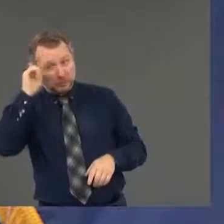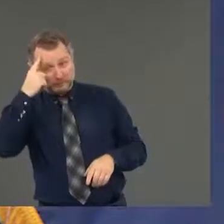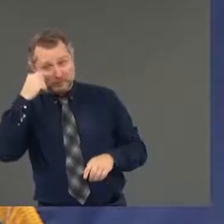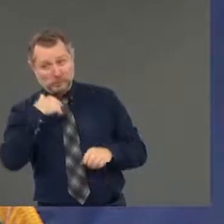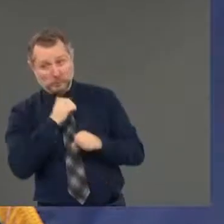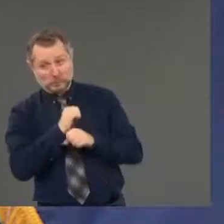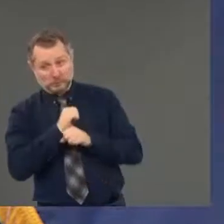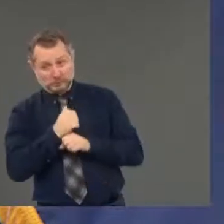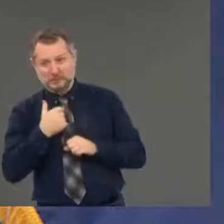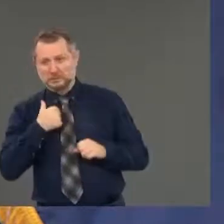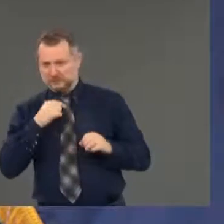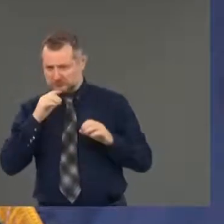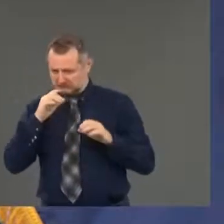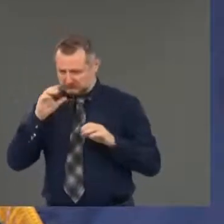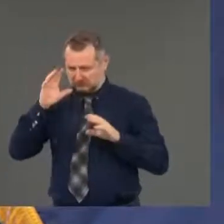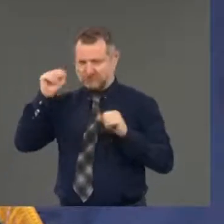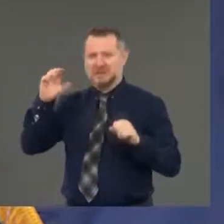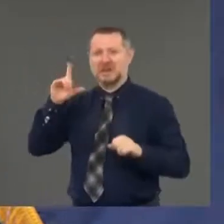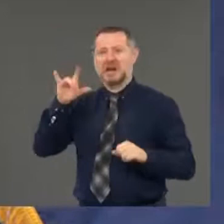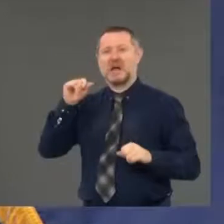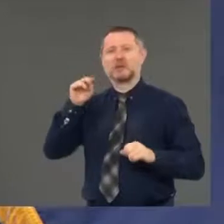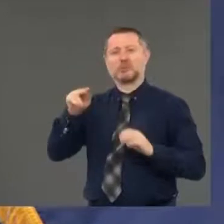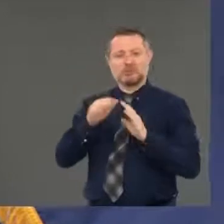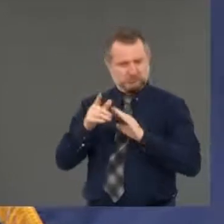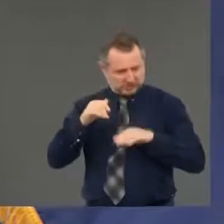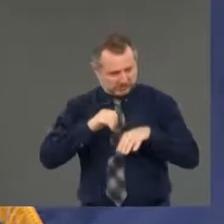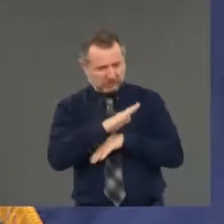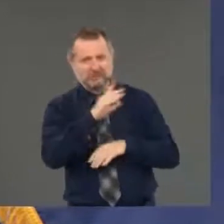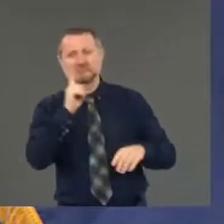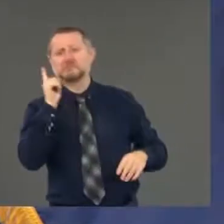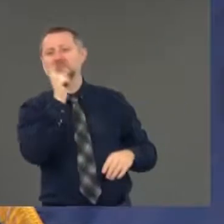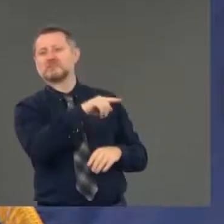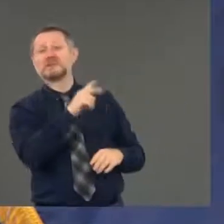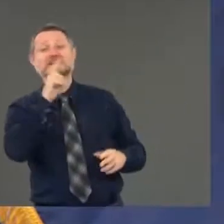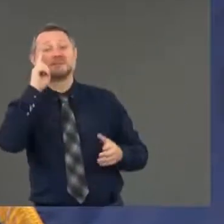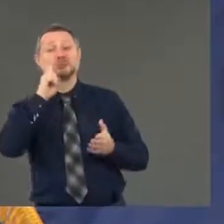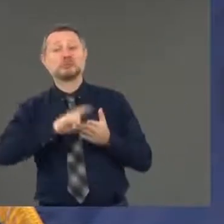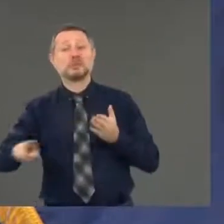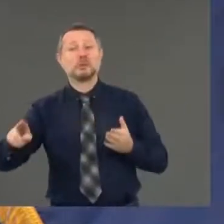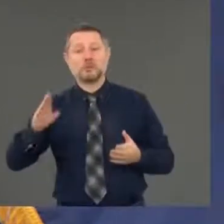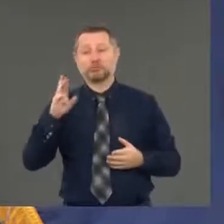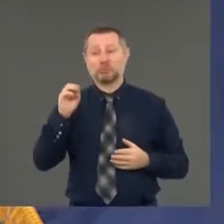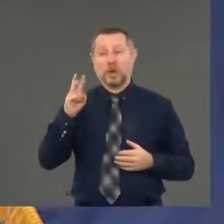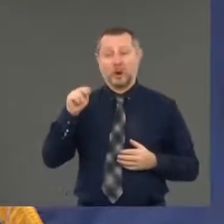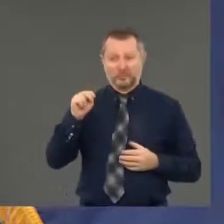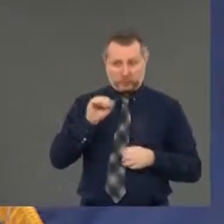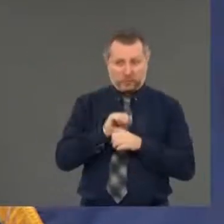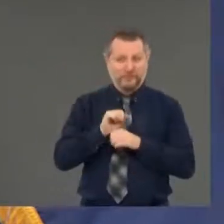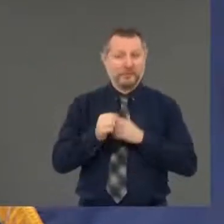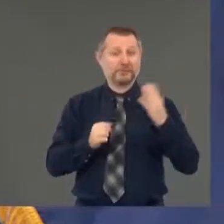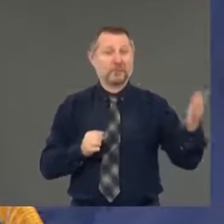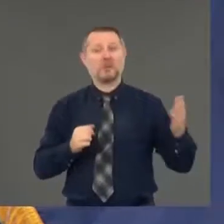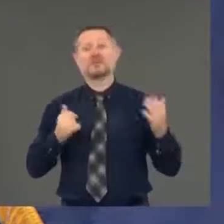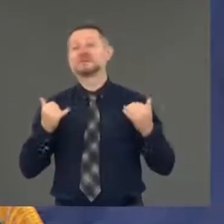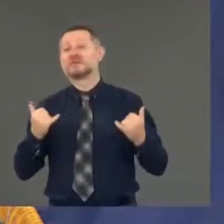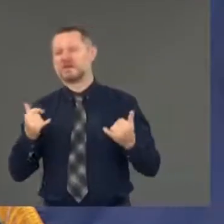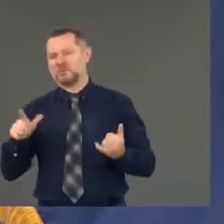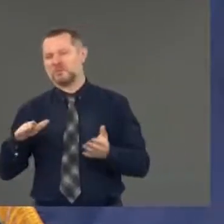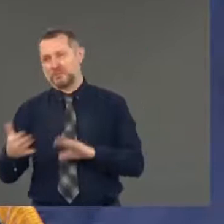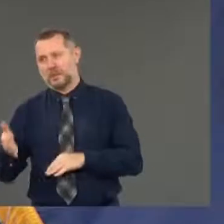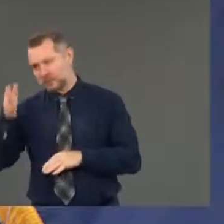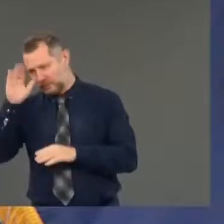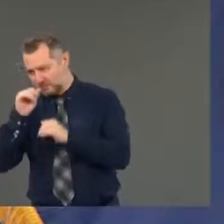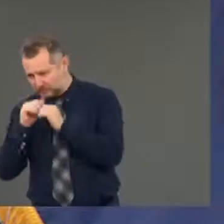For Rodney King. What has happened since Rodney King? What has happened since Martin Luther King? Dr. King's death?